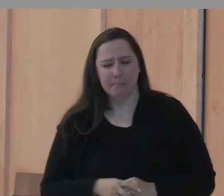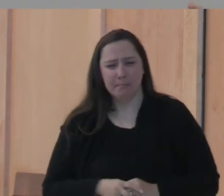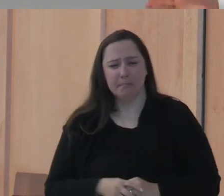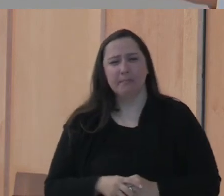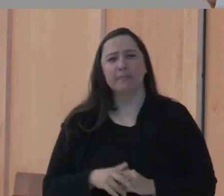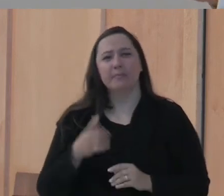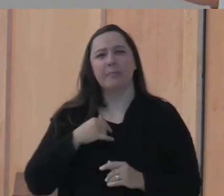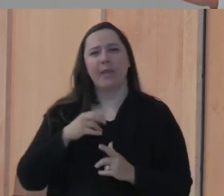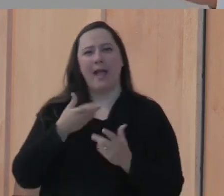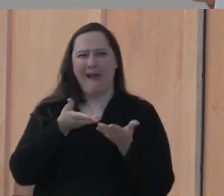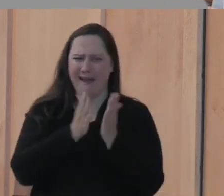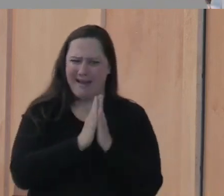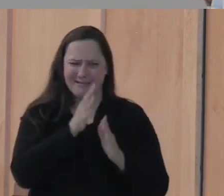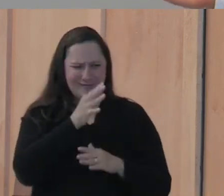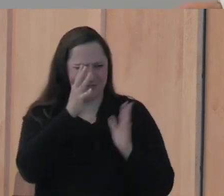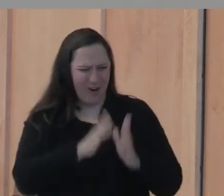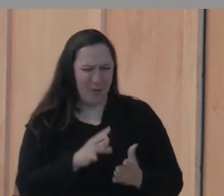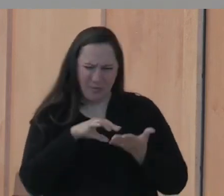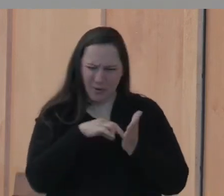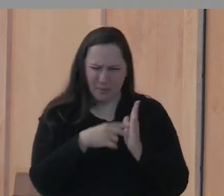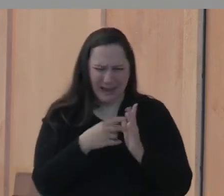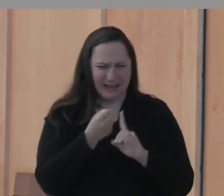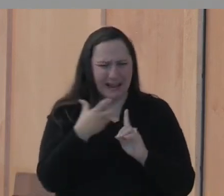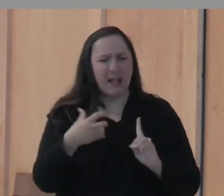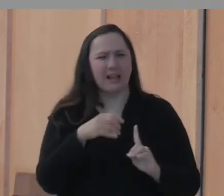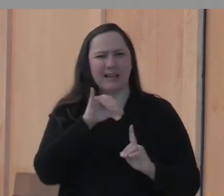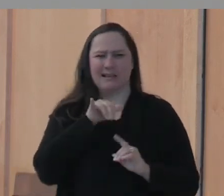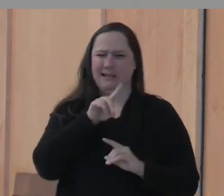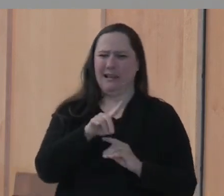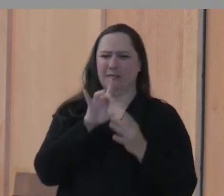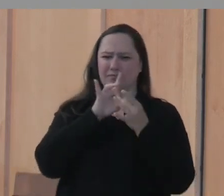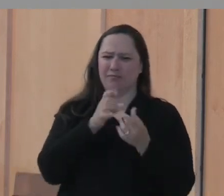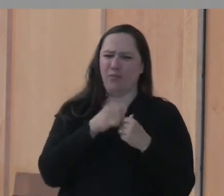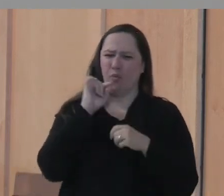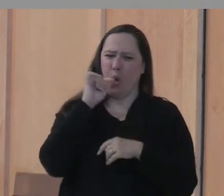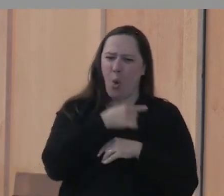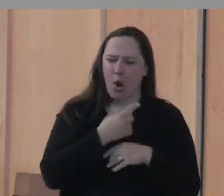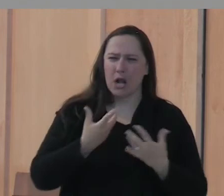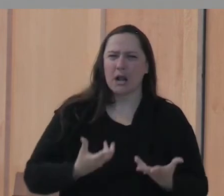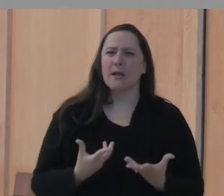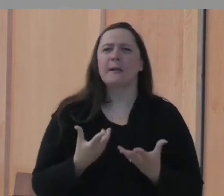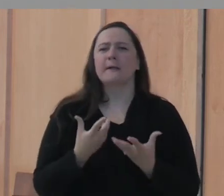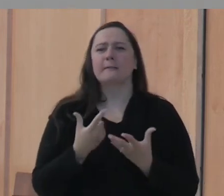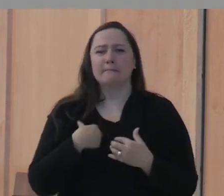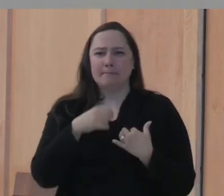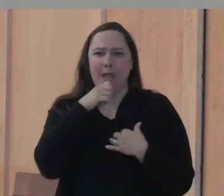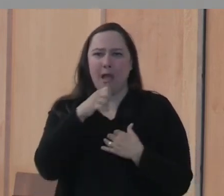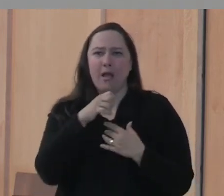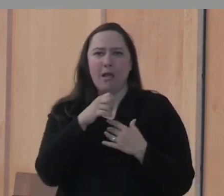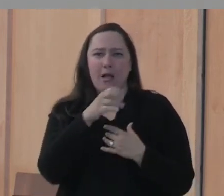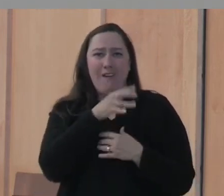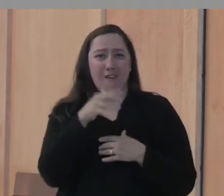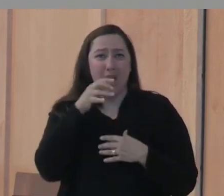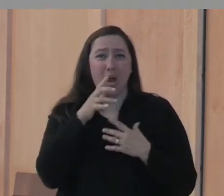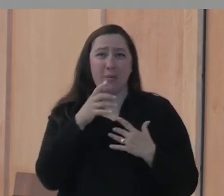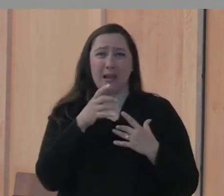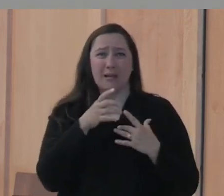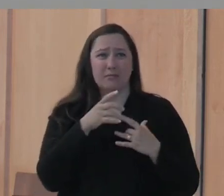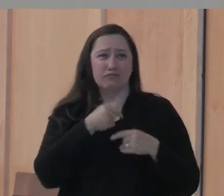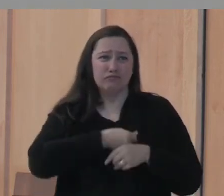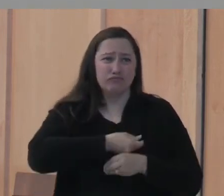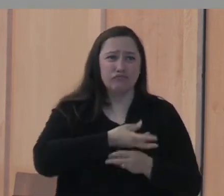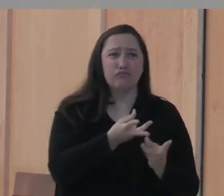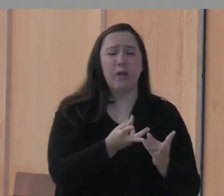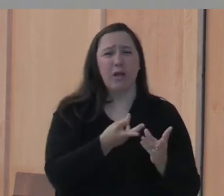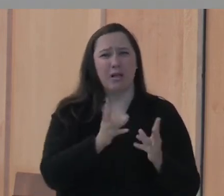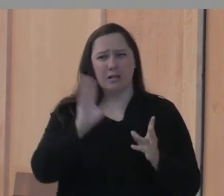I asked the local farmer about that one too. What is, what's the actual yield now on corn? Our modern farming has gotten yields far more than even at